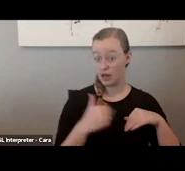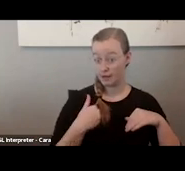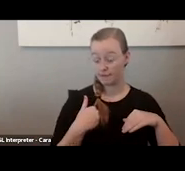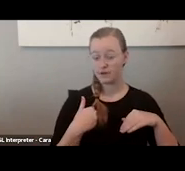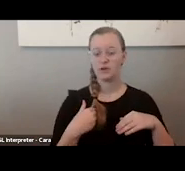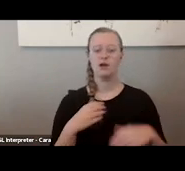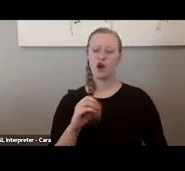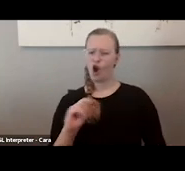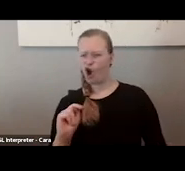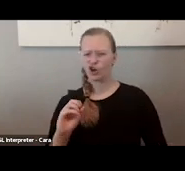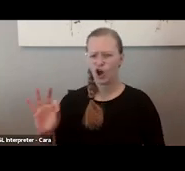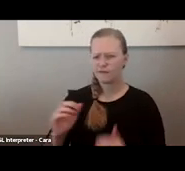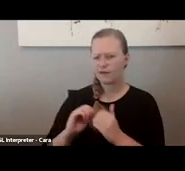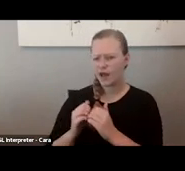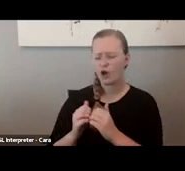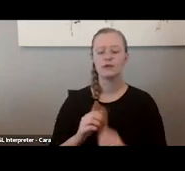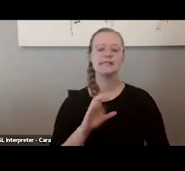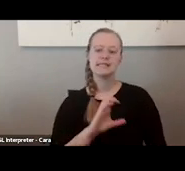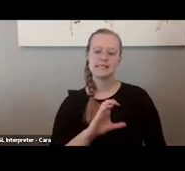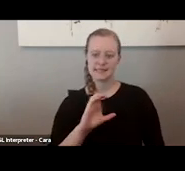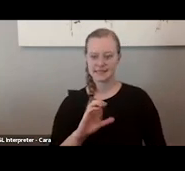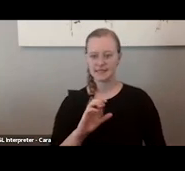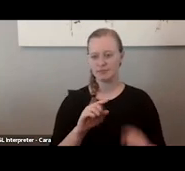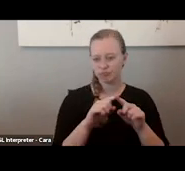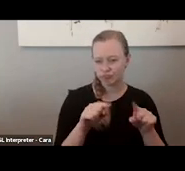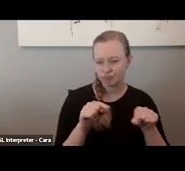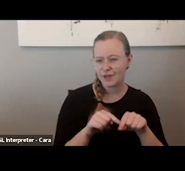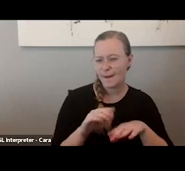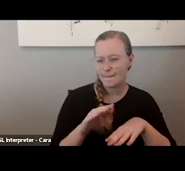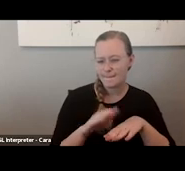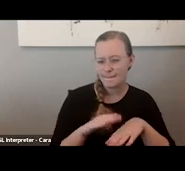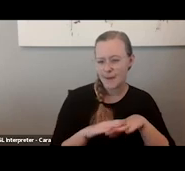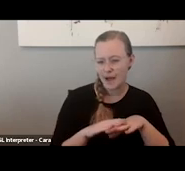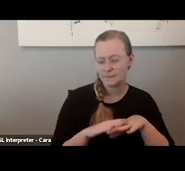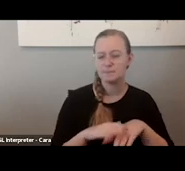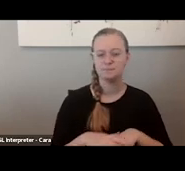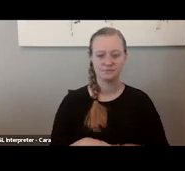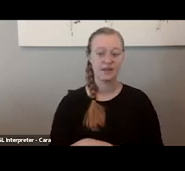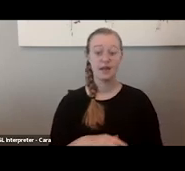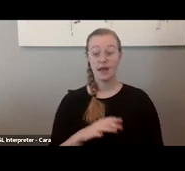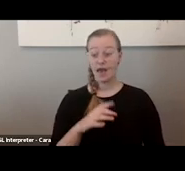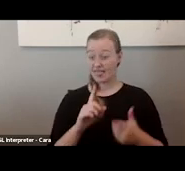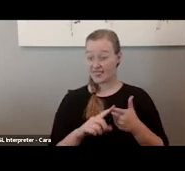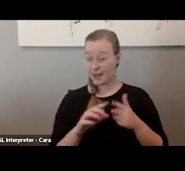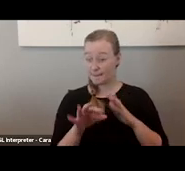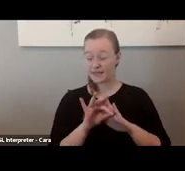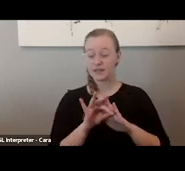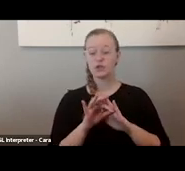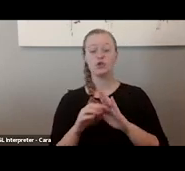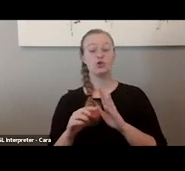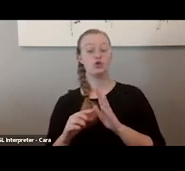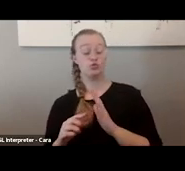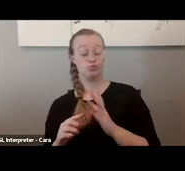on or off, press the CC or closed caption button at the bottom of your screen, and then select the Show or Hide